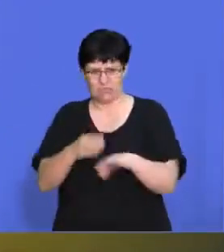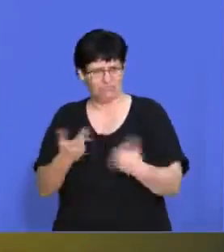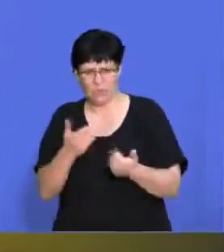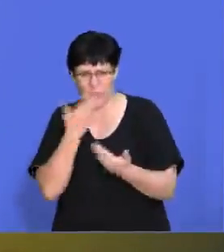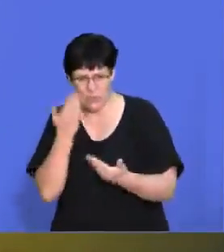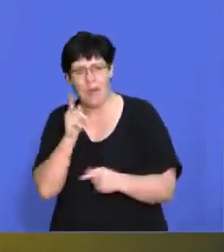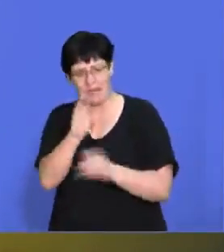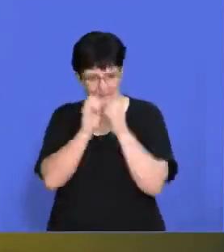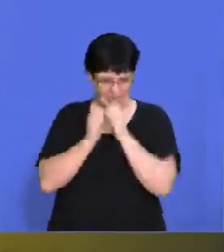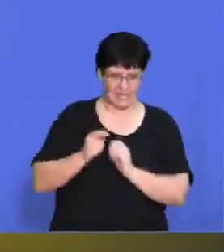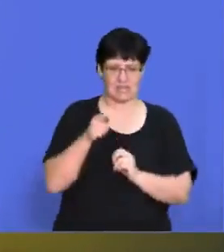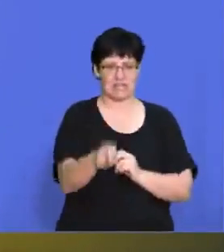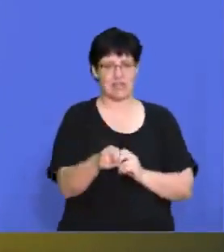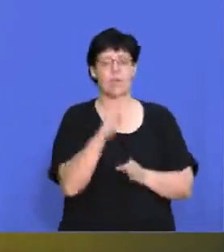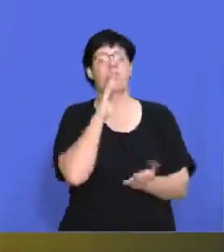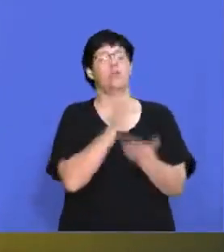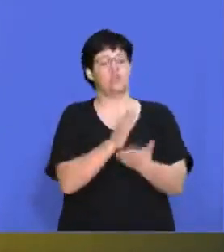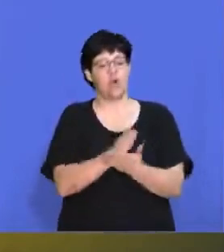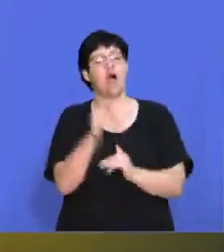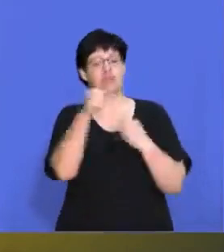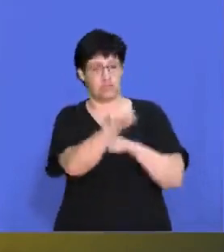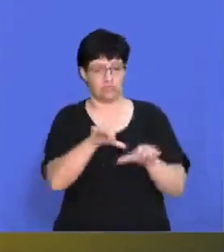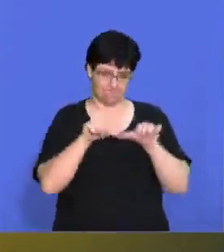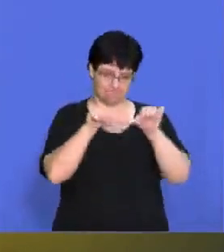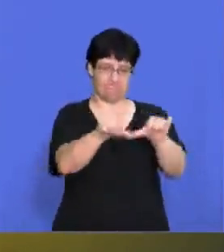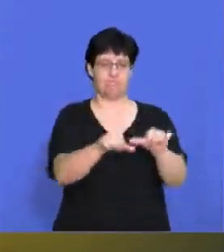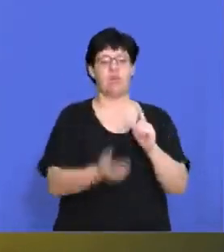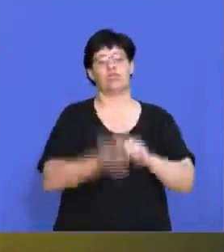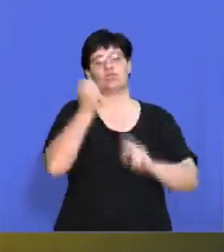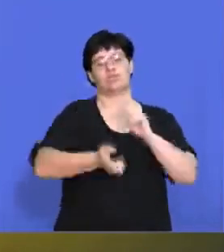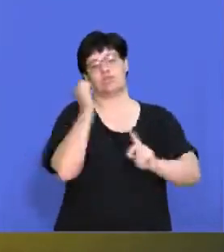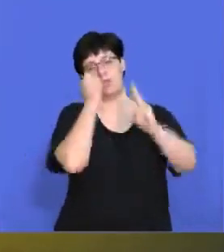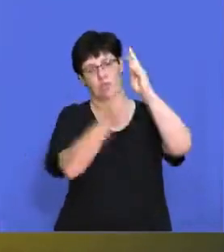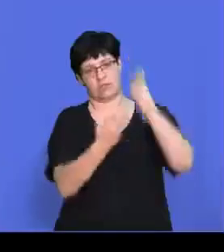corrective action to make sure that you can achieve your goals.